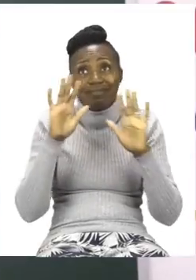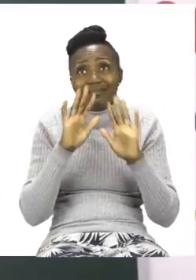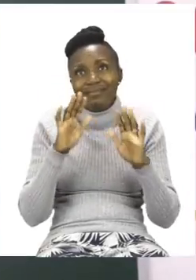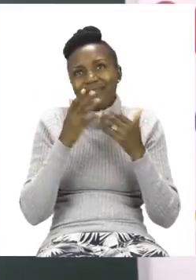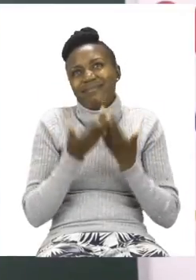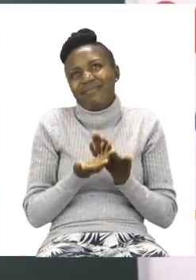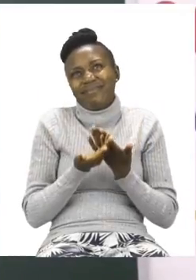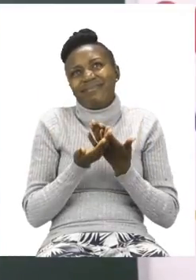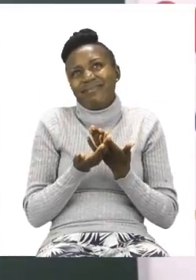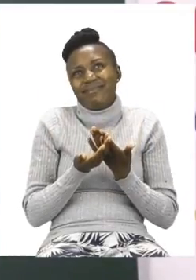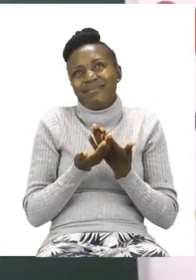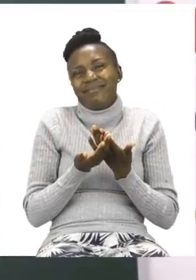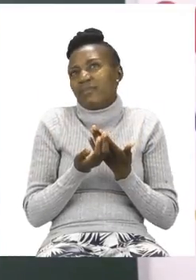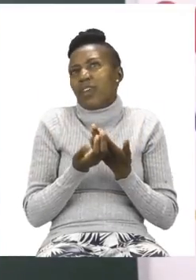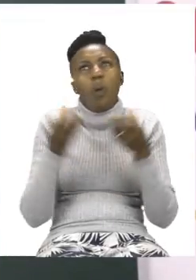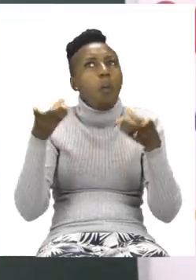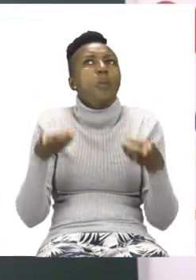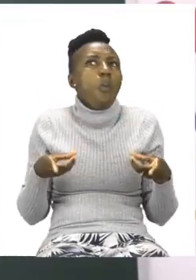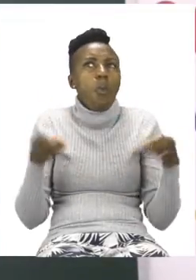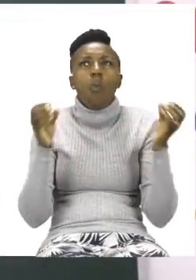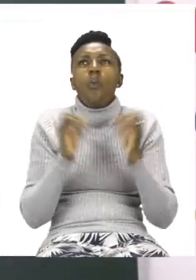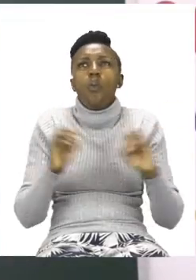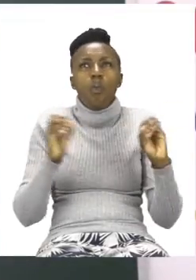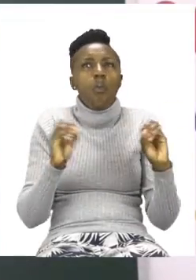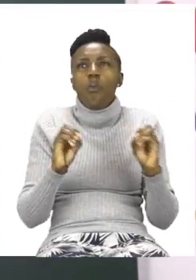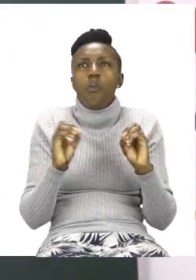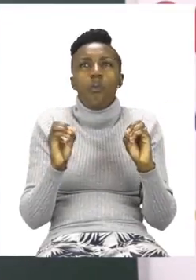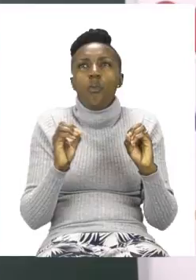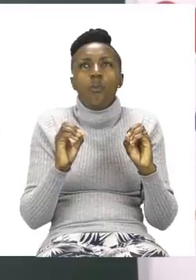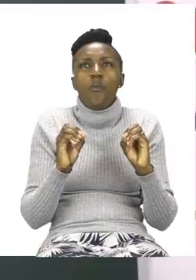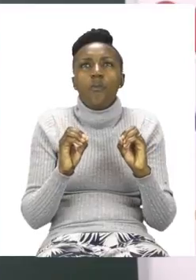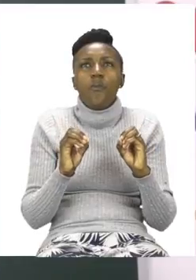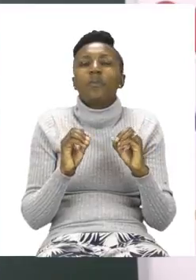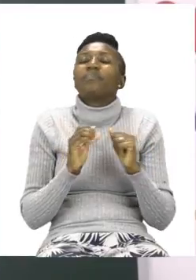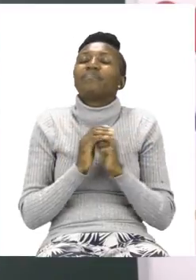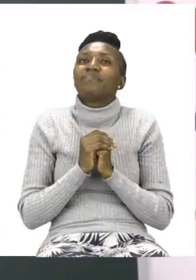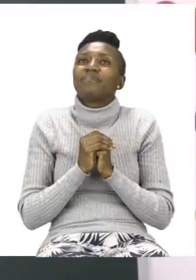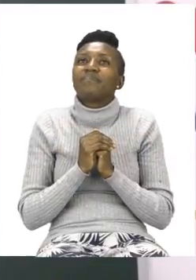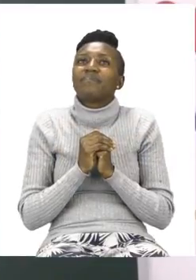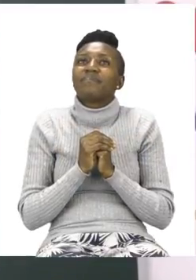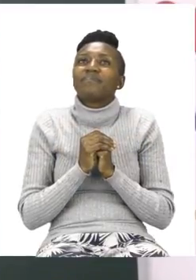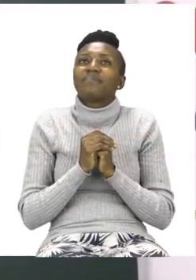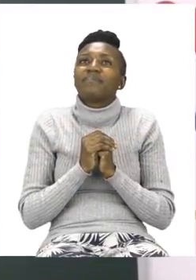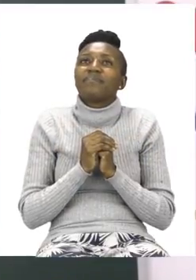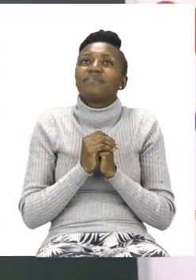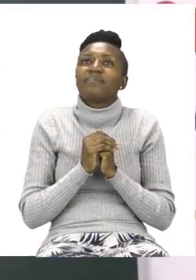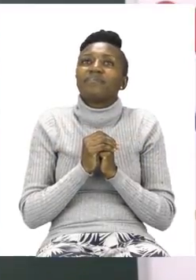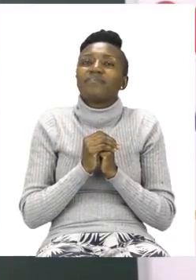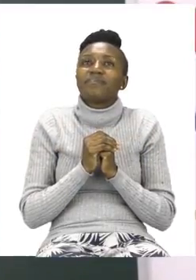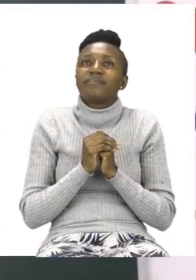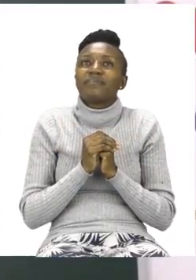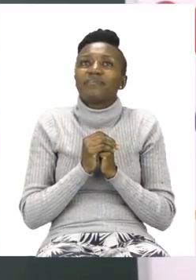crayons and chalk are not dangerous boys and girls, so long you use them correctly. So it's okay for you